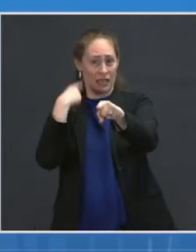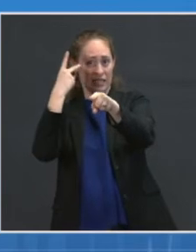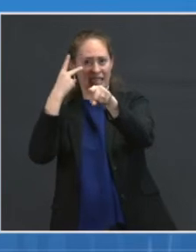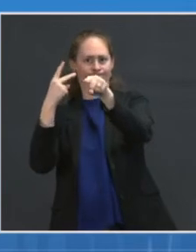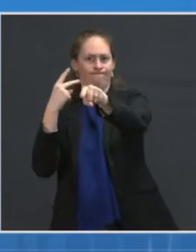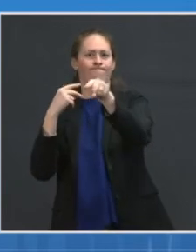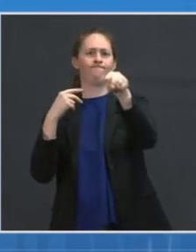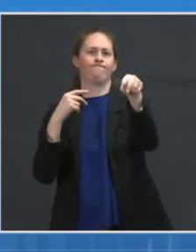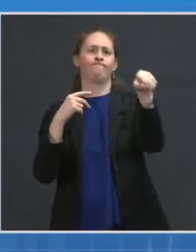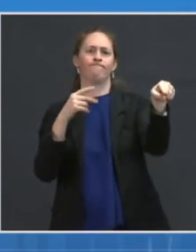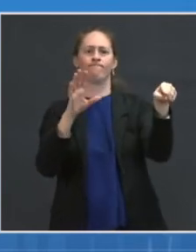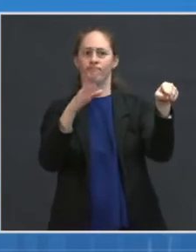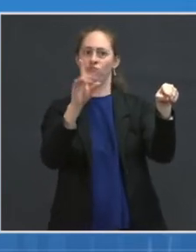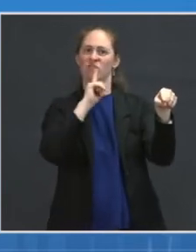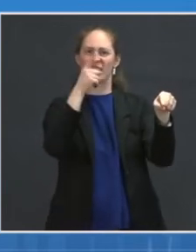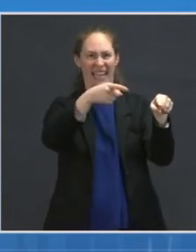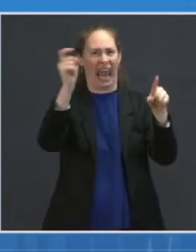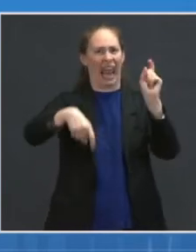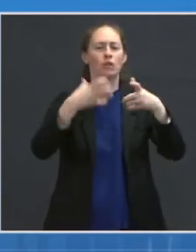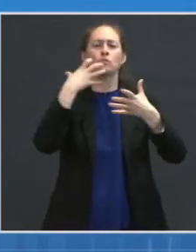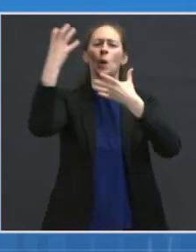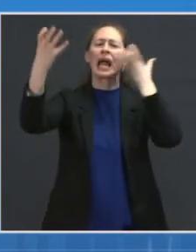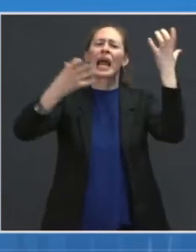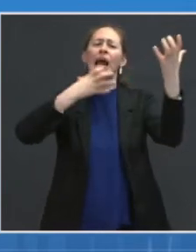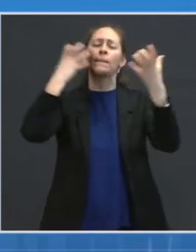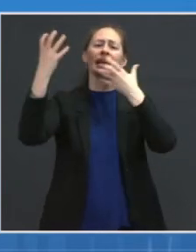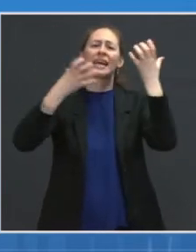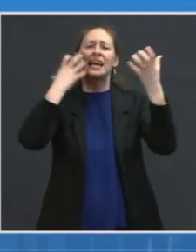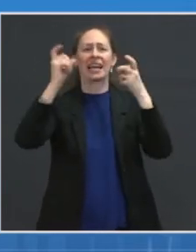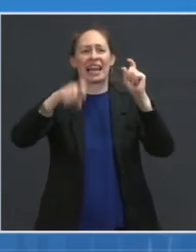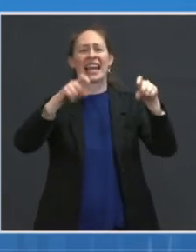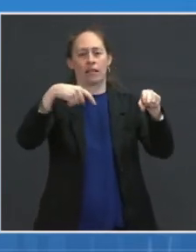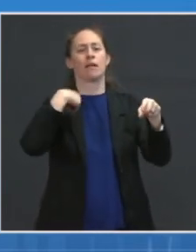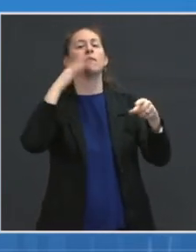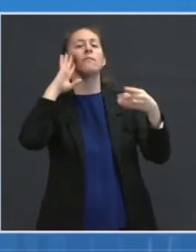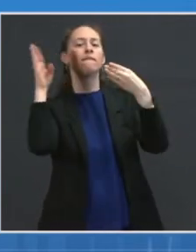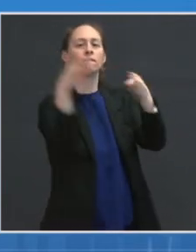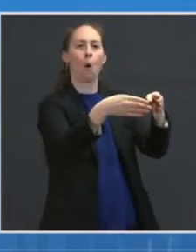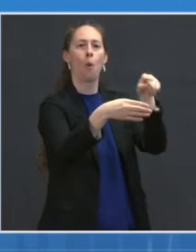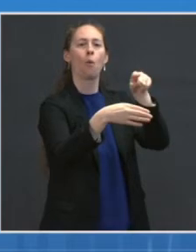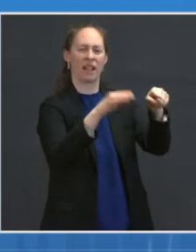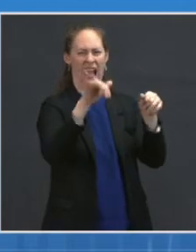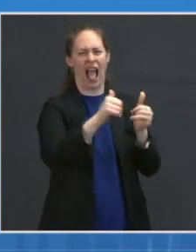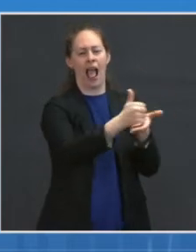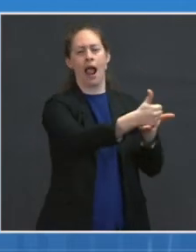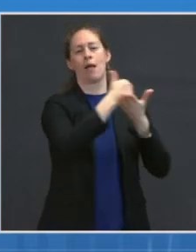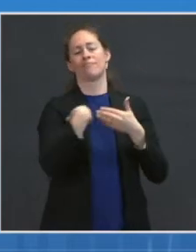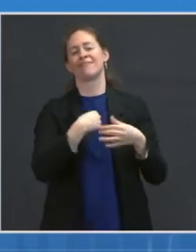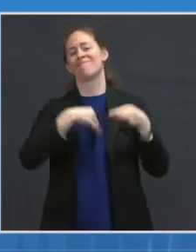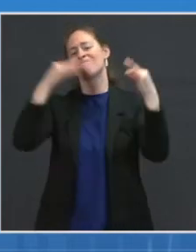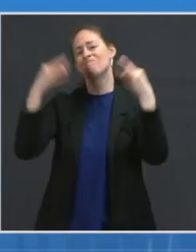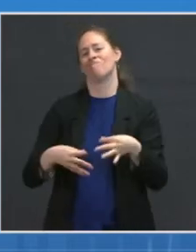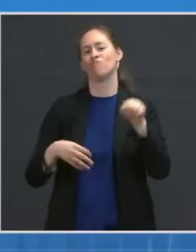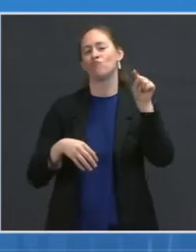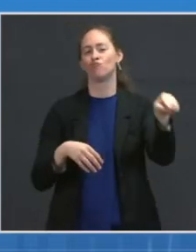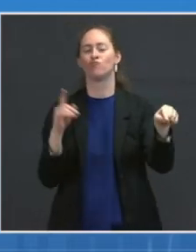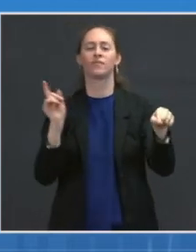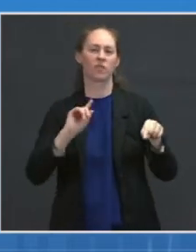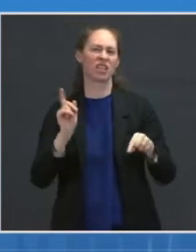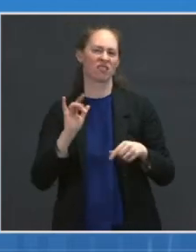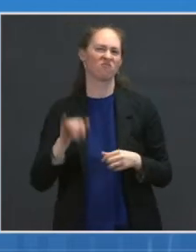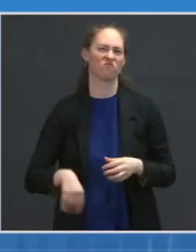whether there's, you know, the size as well as what mobile units might be needed as well. Yeah. Jonathan,